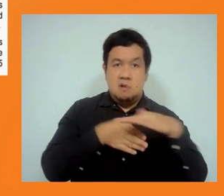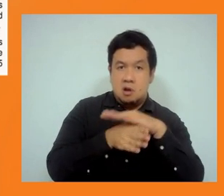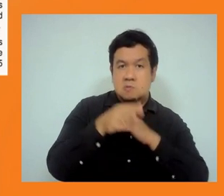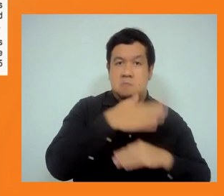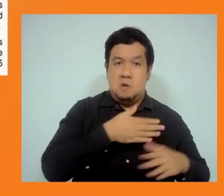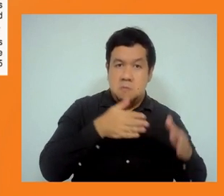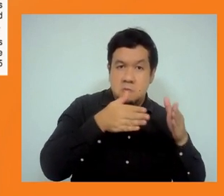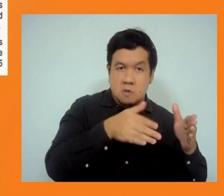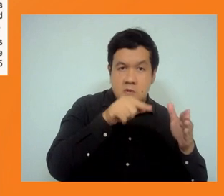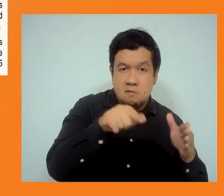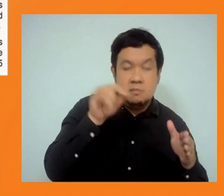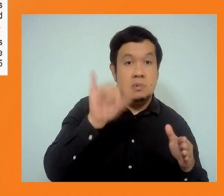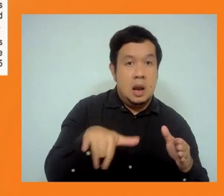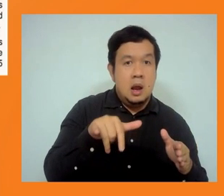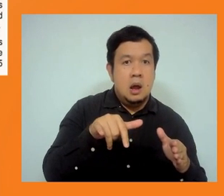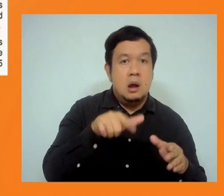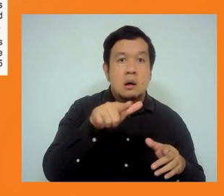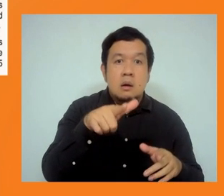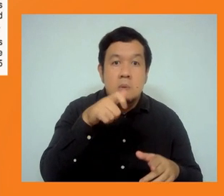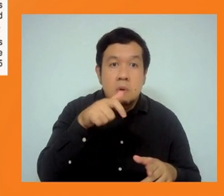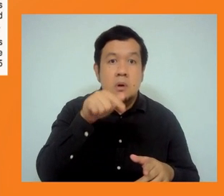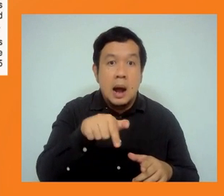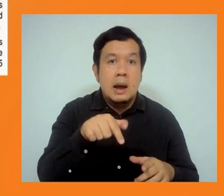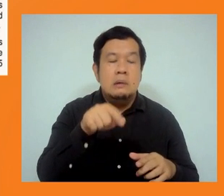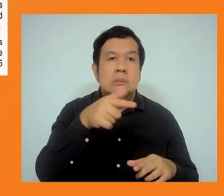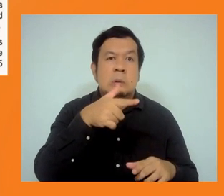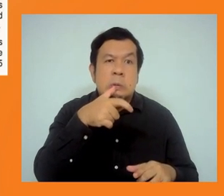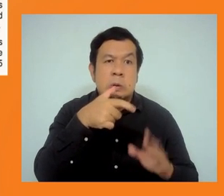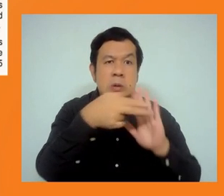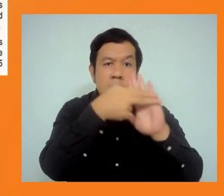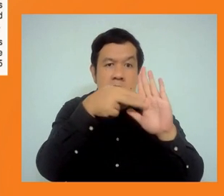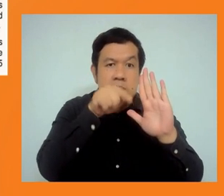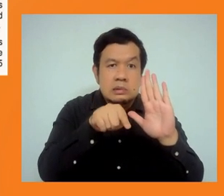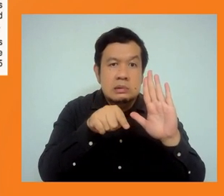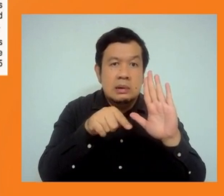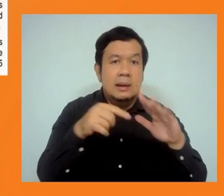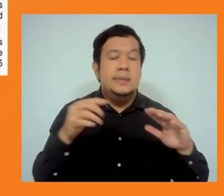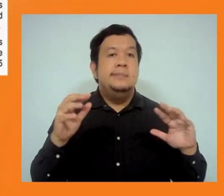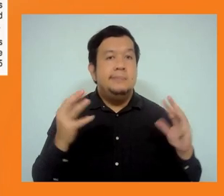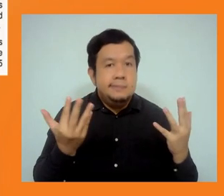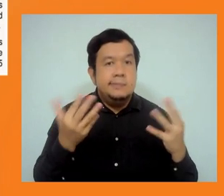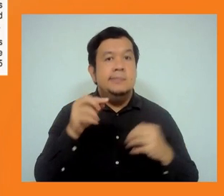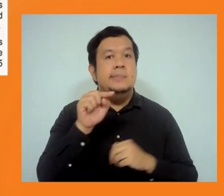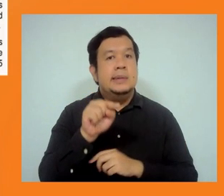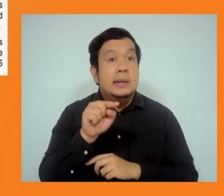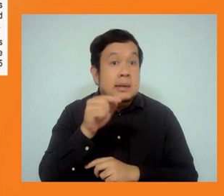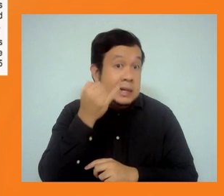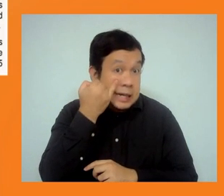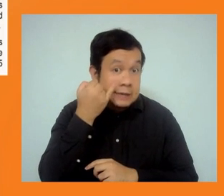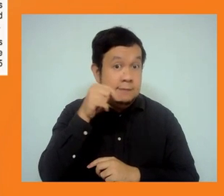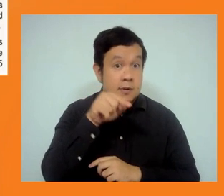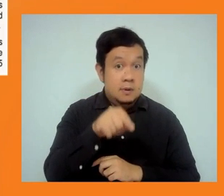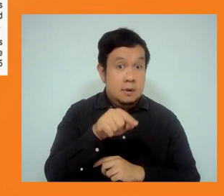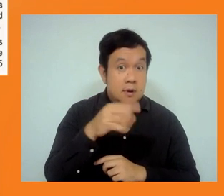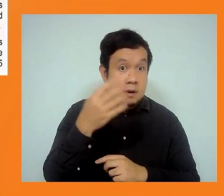identifying who are the the one responsible. So therefore, I think the co financing confuses. I think we need some sort of